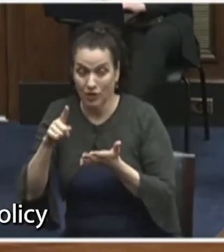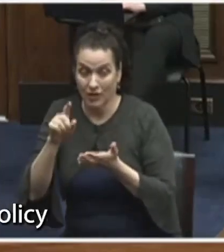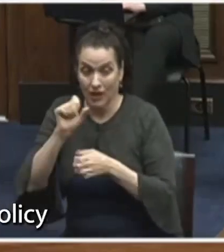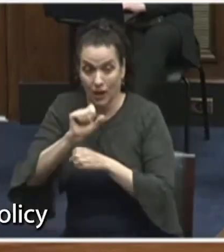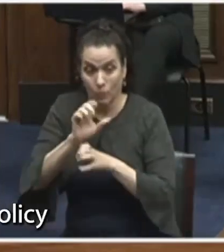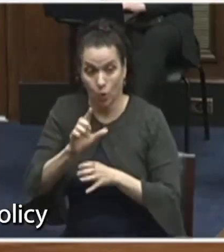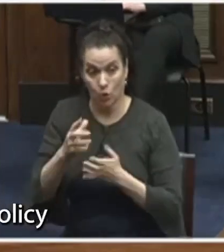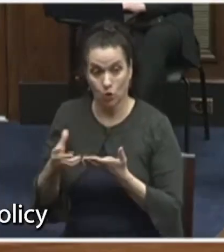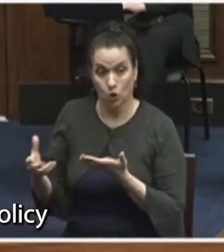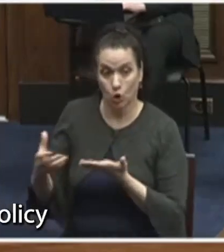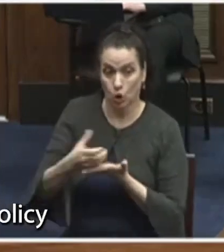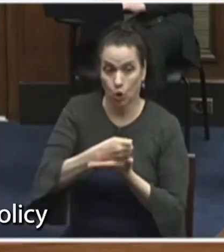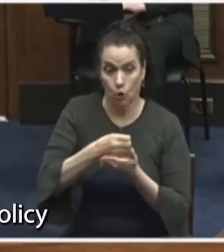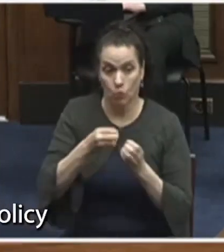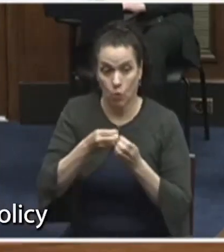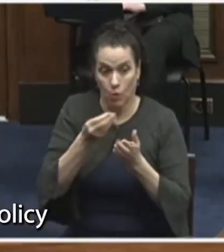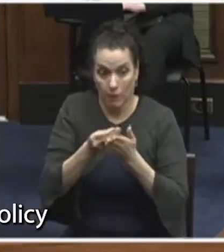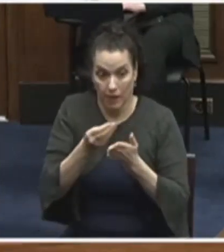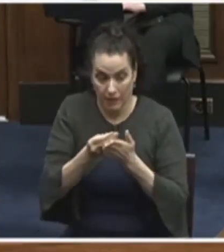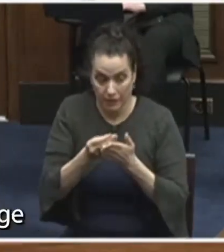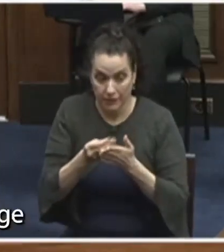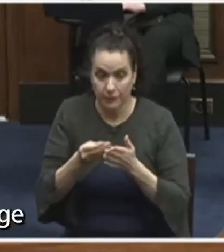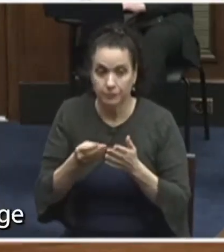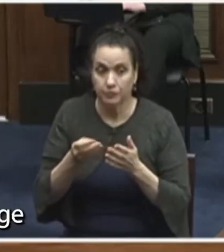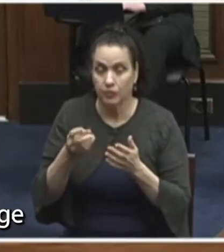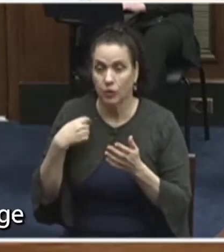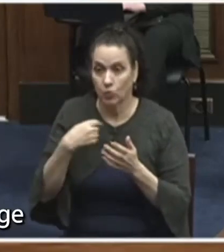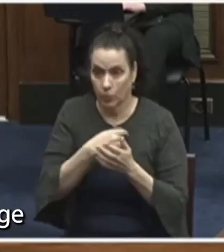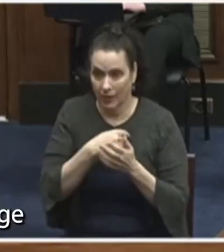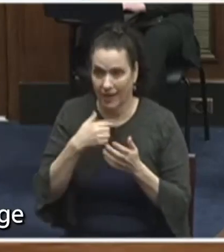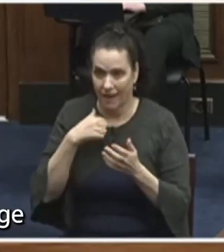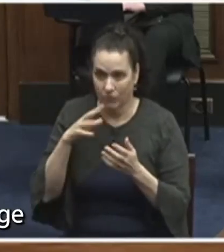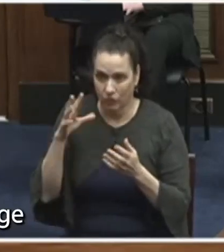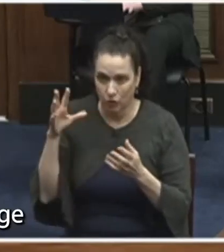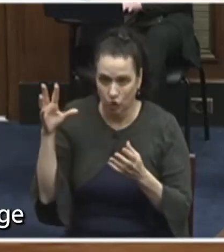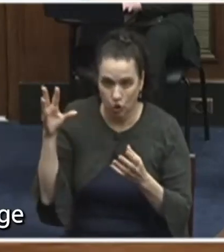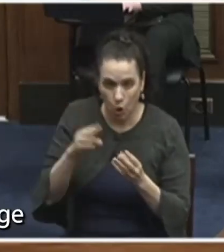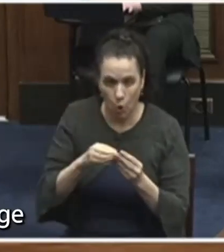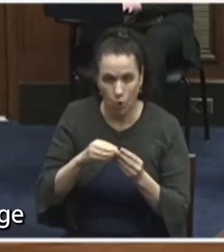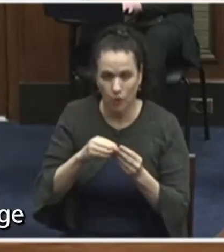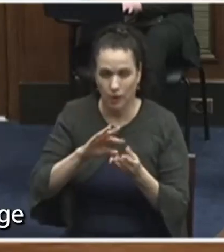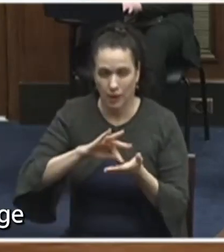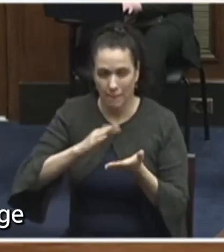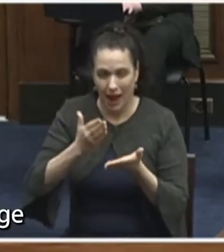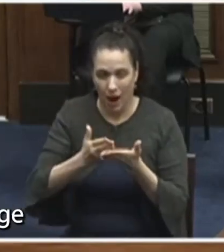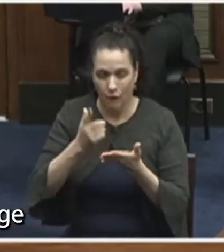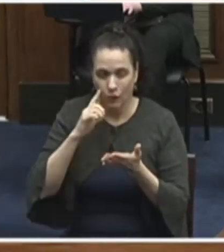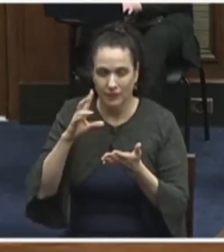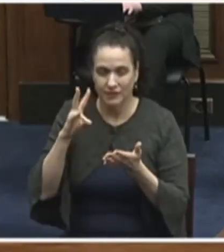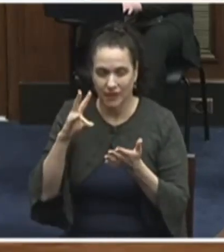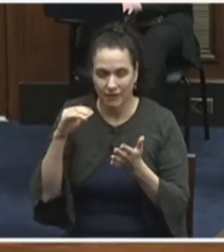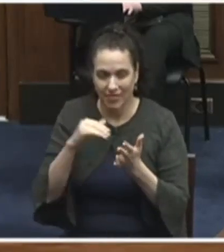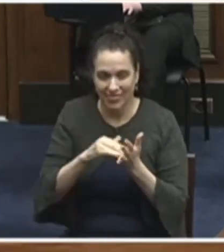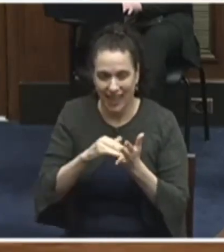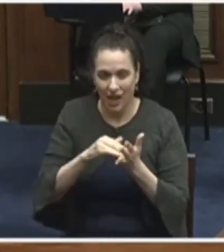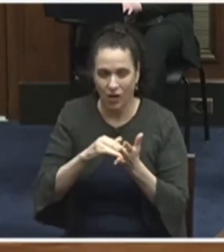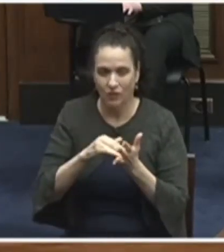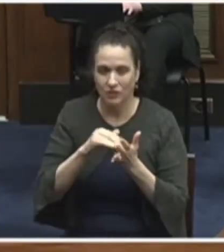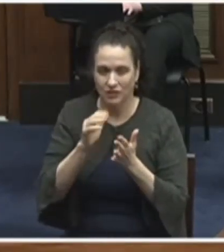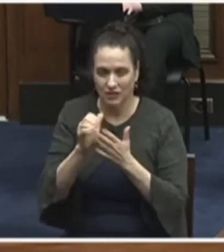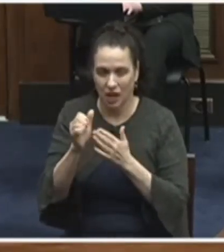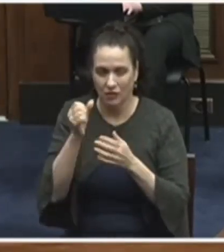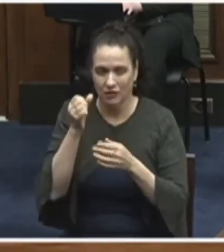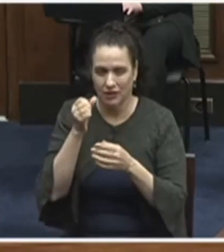the standard company-provided health insurance policy totaled over about $7,000 a year for single coverage, and over